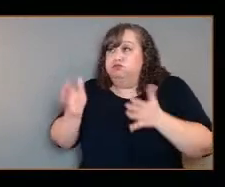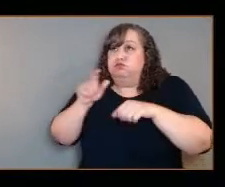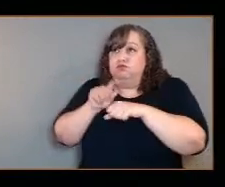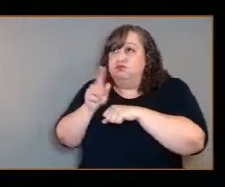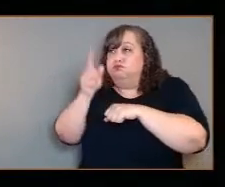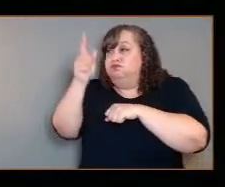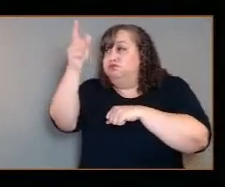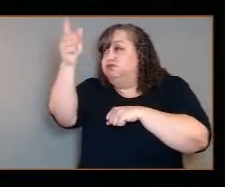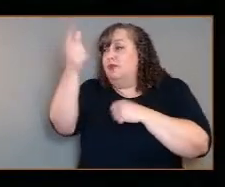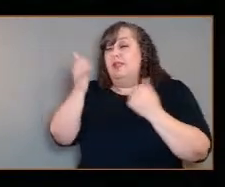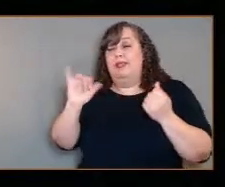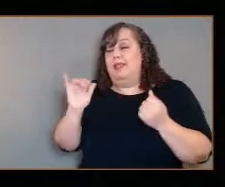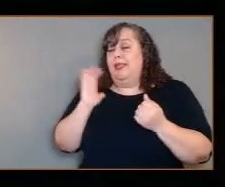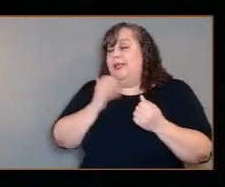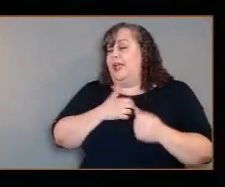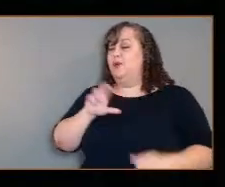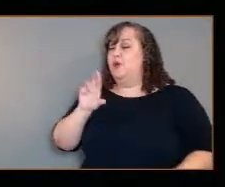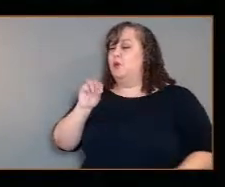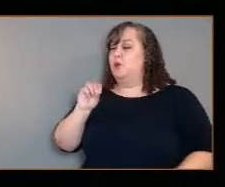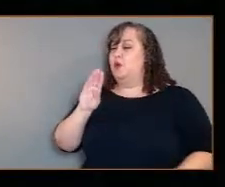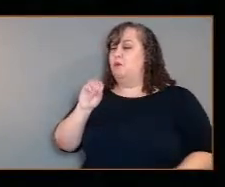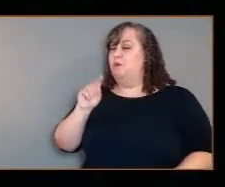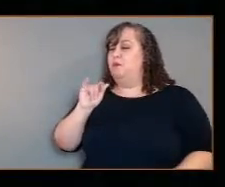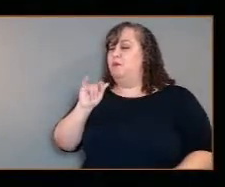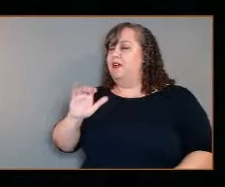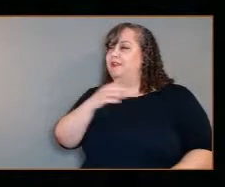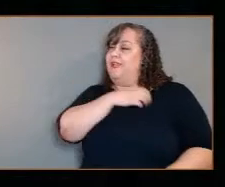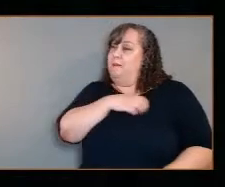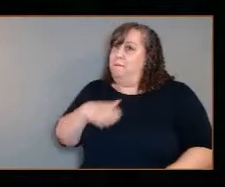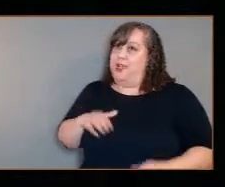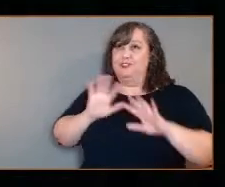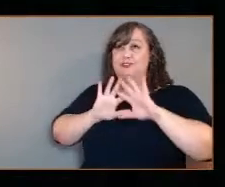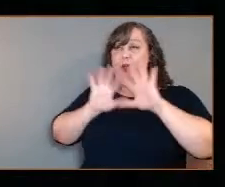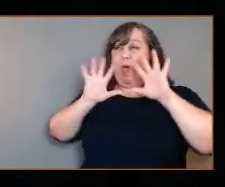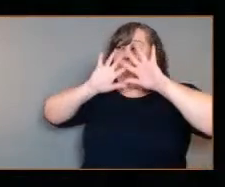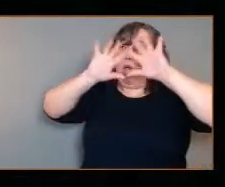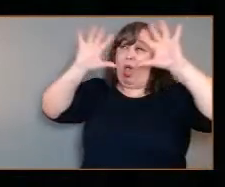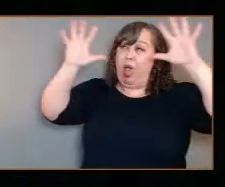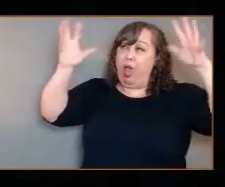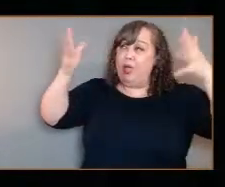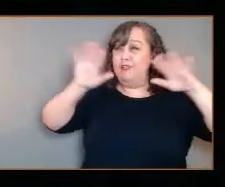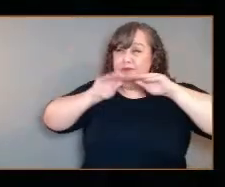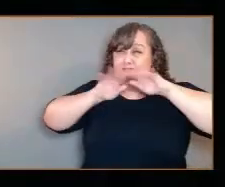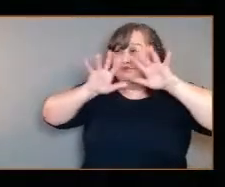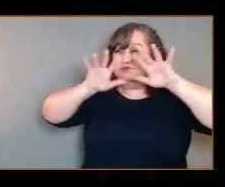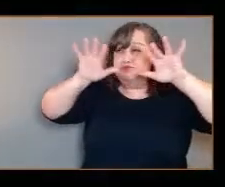over the solar system. Thank you, Dr. Zee, and thank you for joining us today.